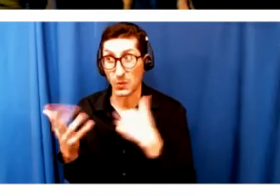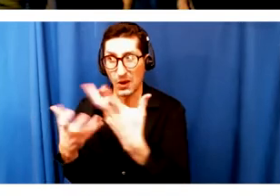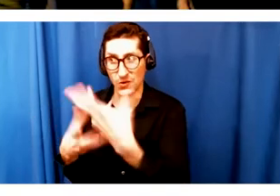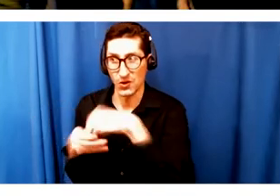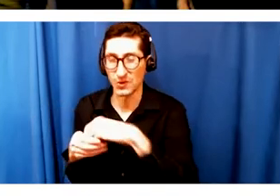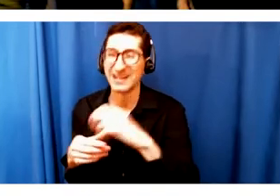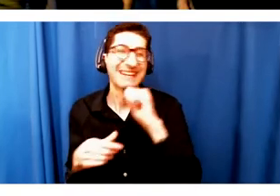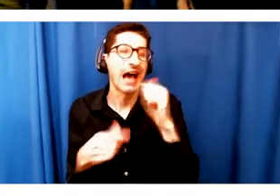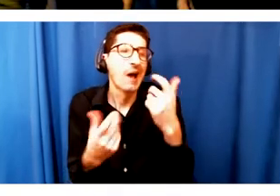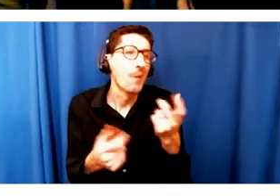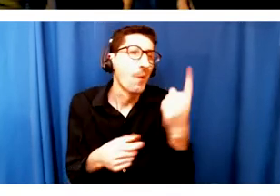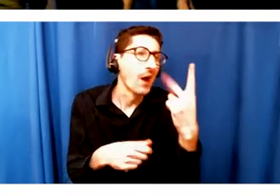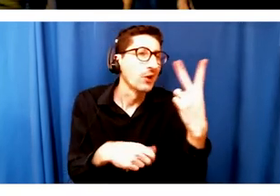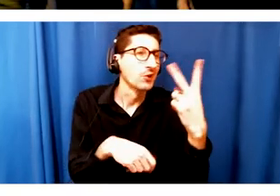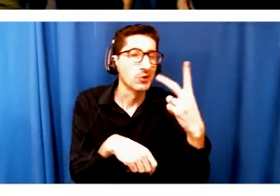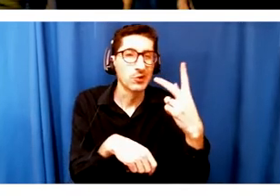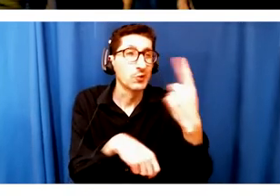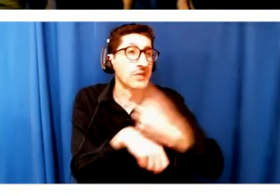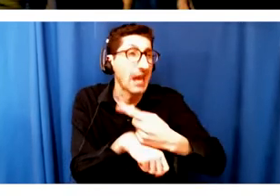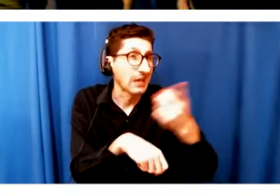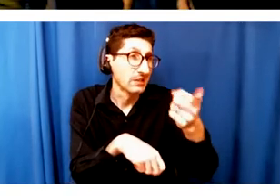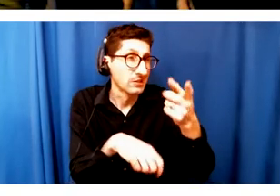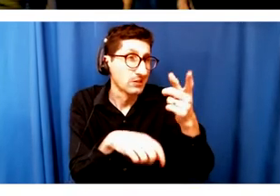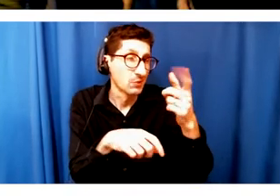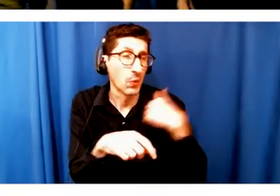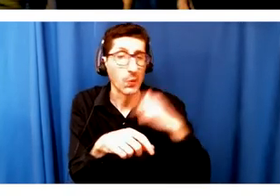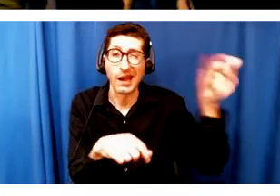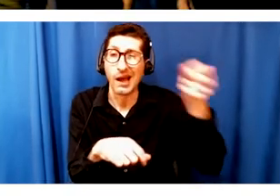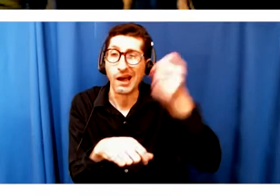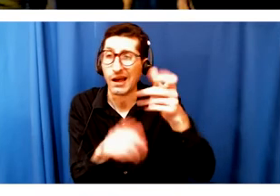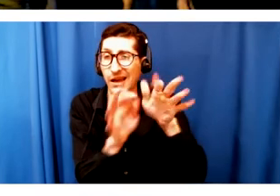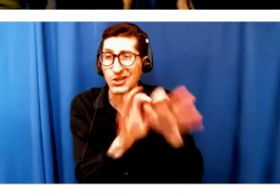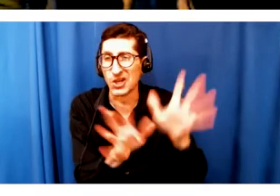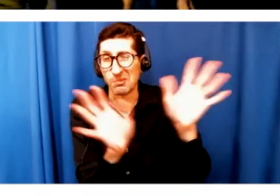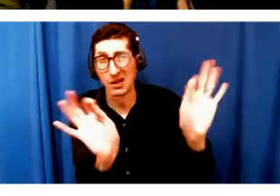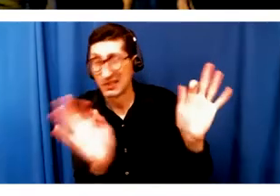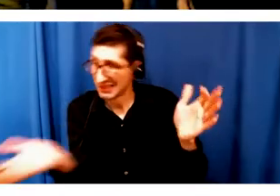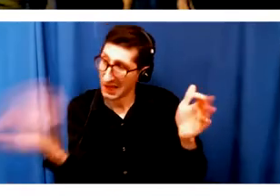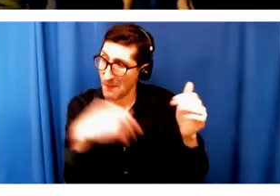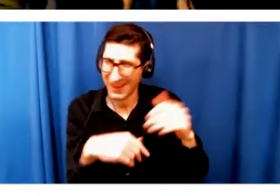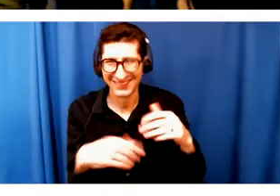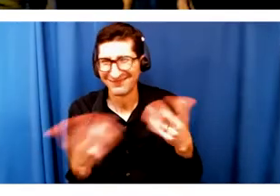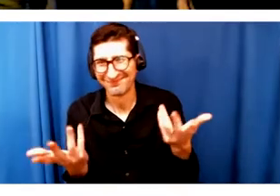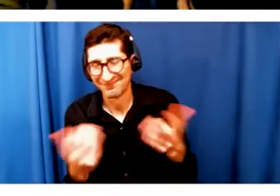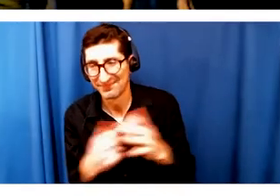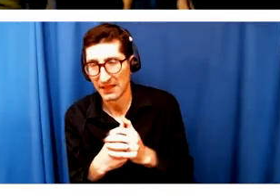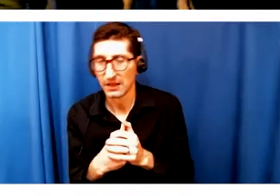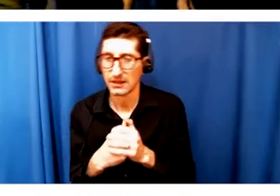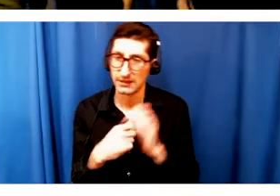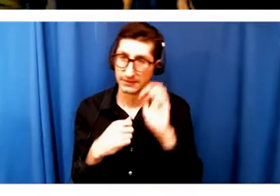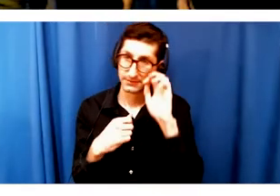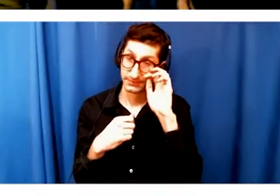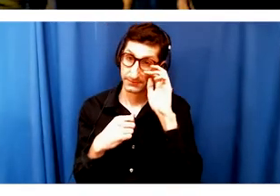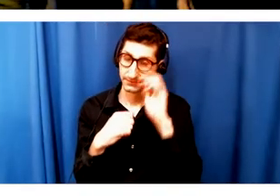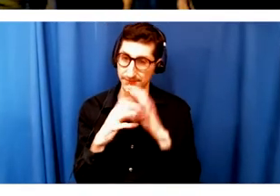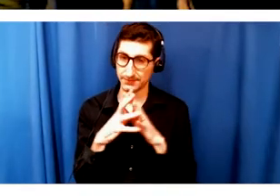then. I think it's really important. And honestly, it raises the sort of caliber and the meaning of